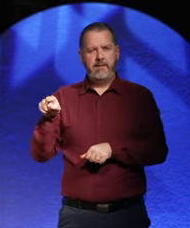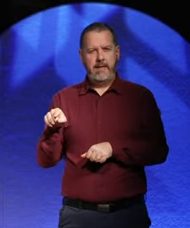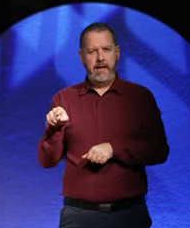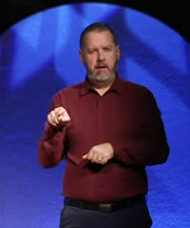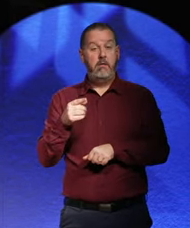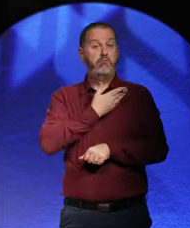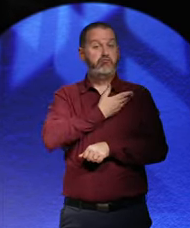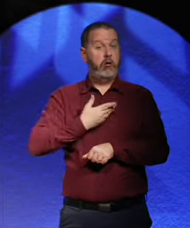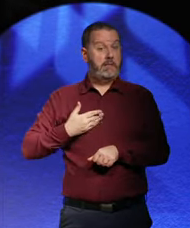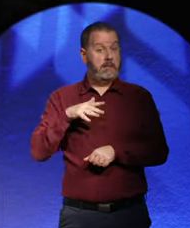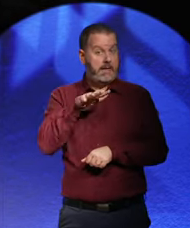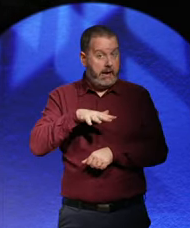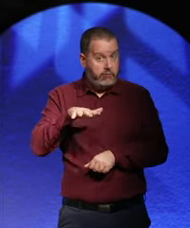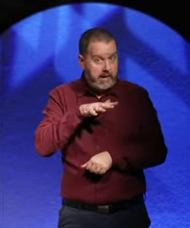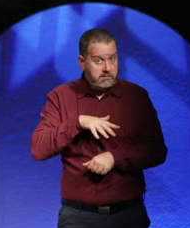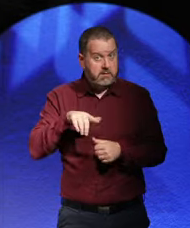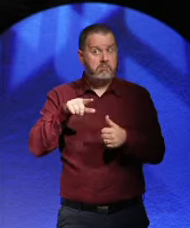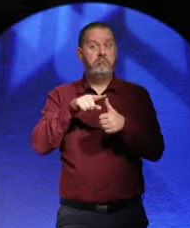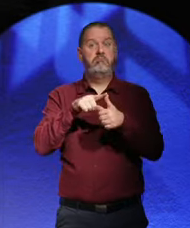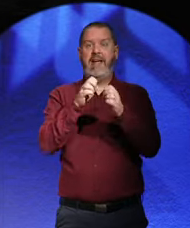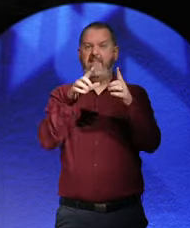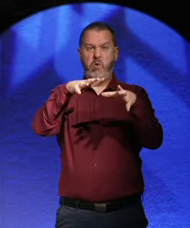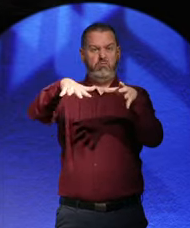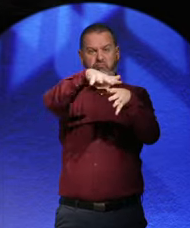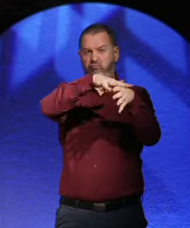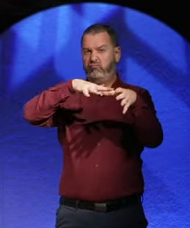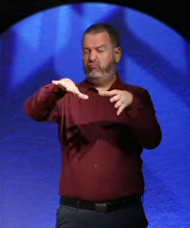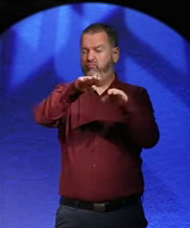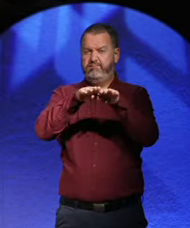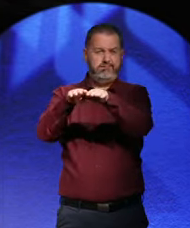Protestant areas, where everyone's a Protestant.